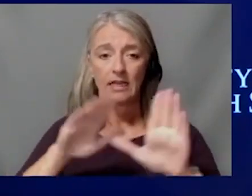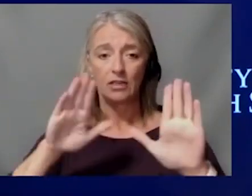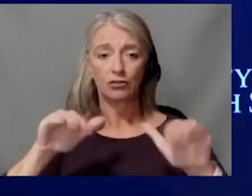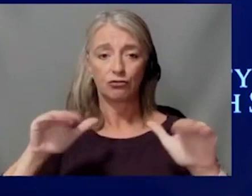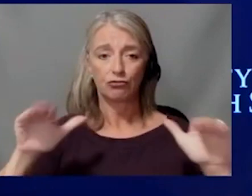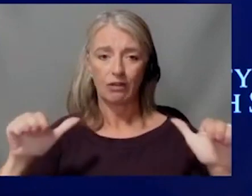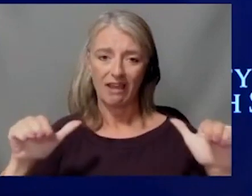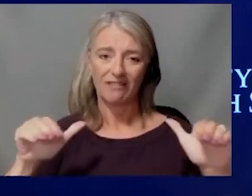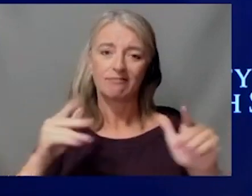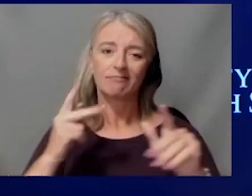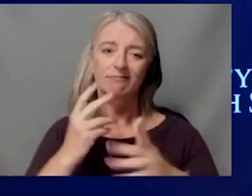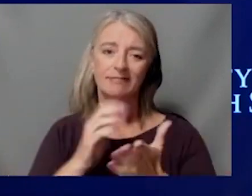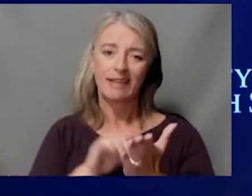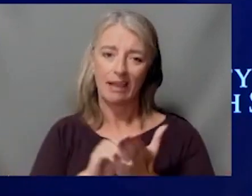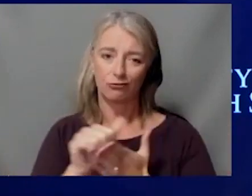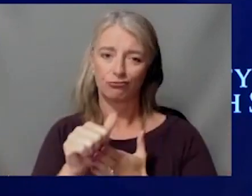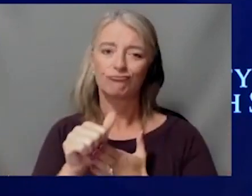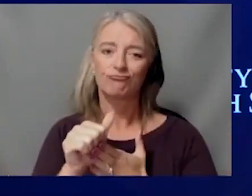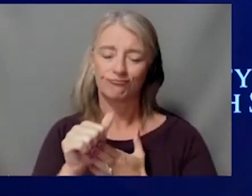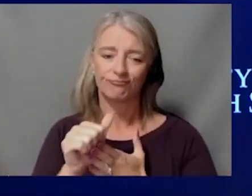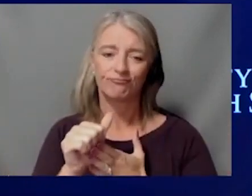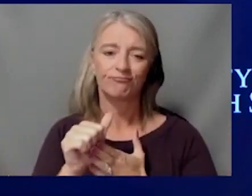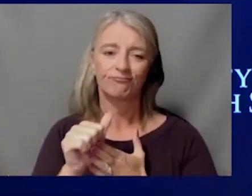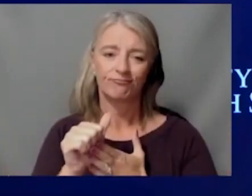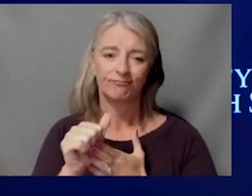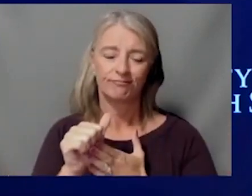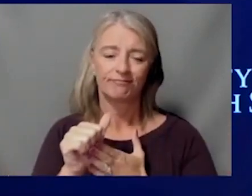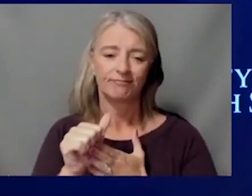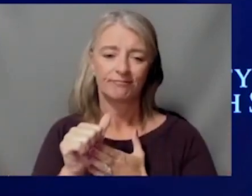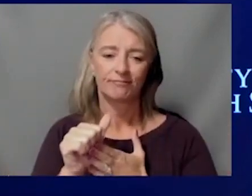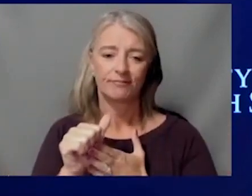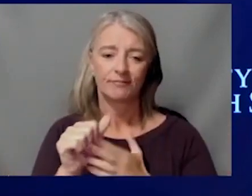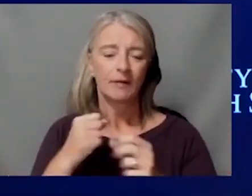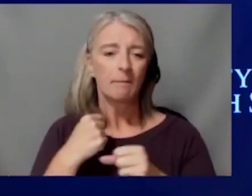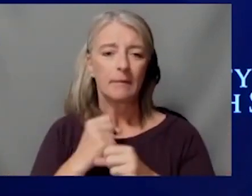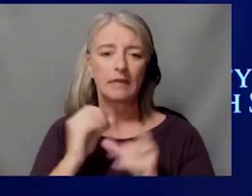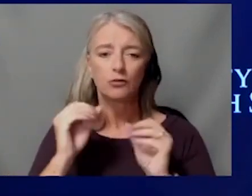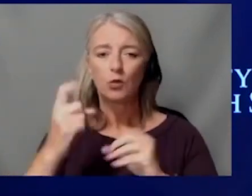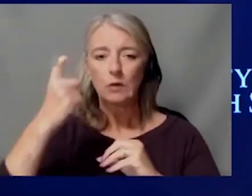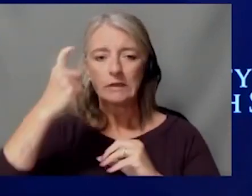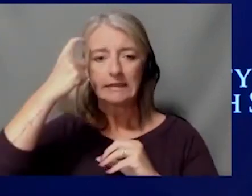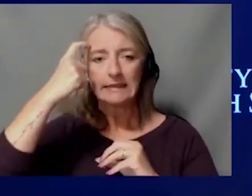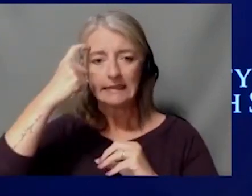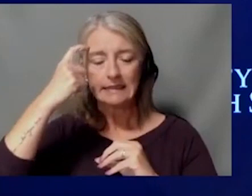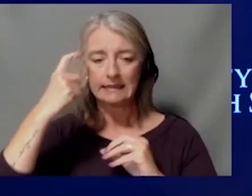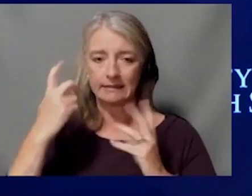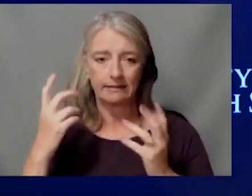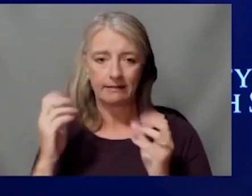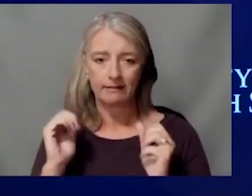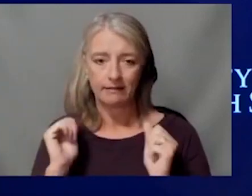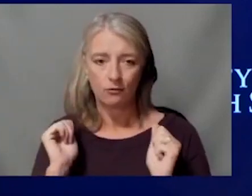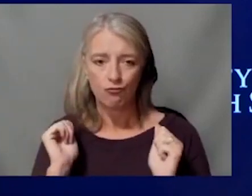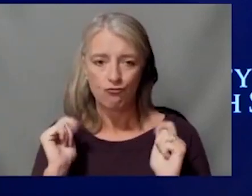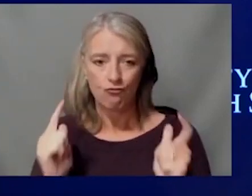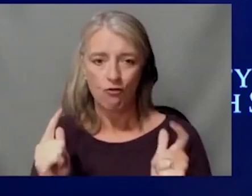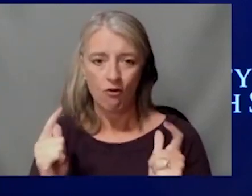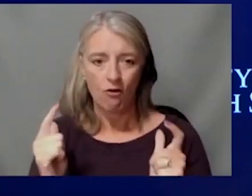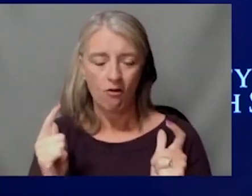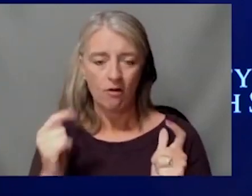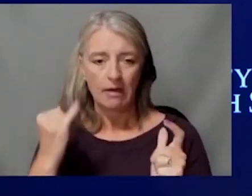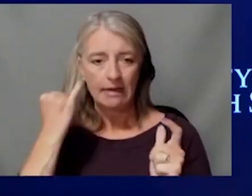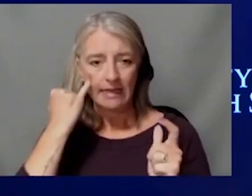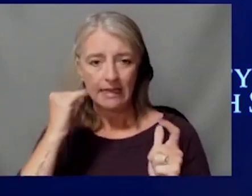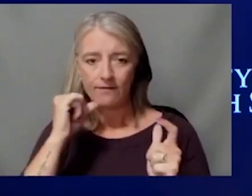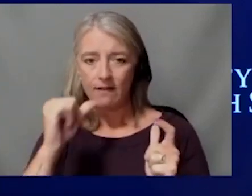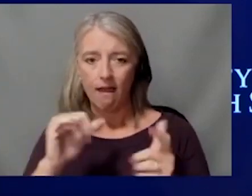So, you know, it simply would not make sense from, from any standpoint to, uh, develop a Proton